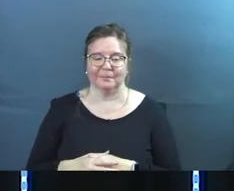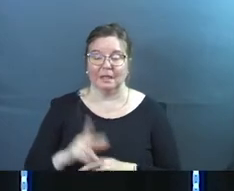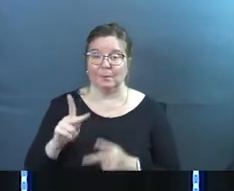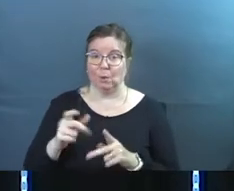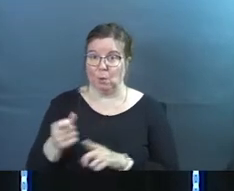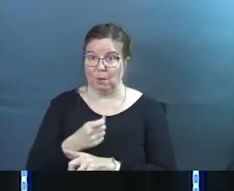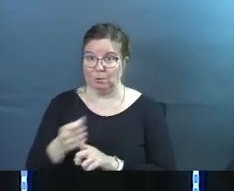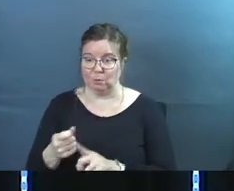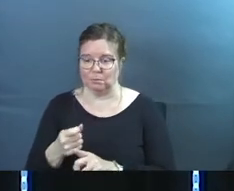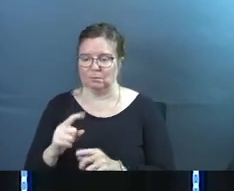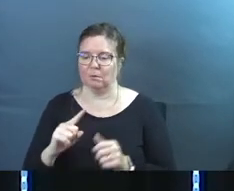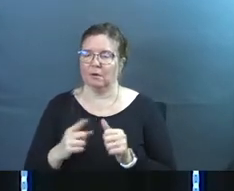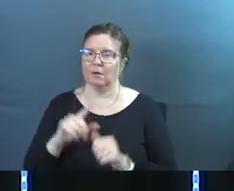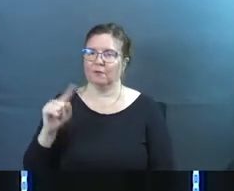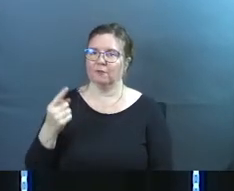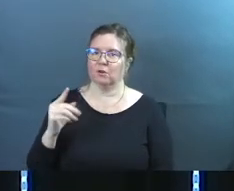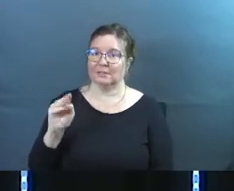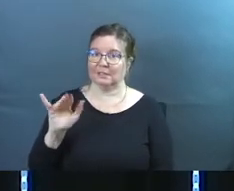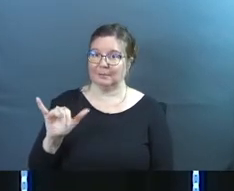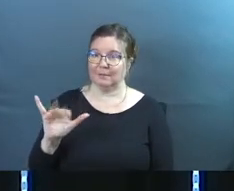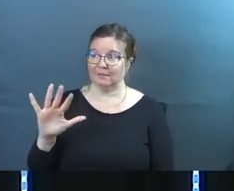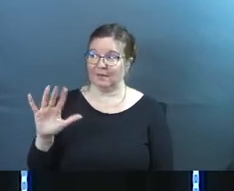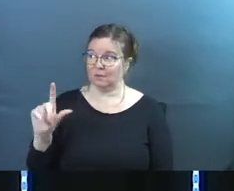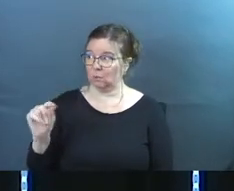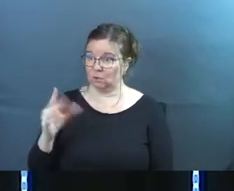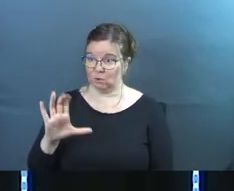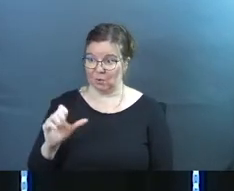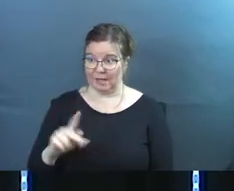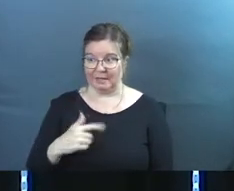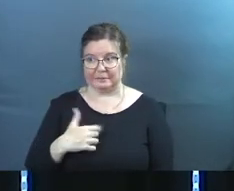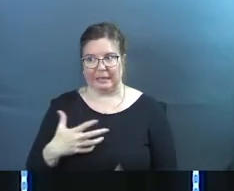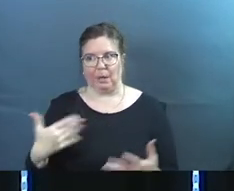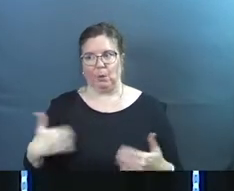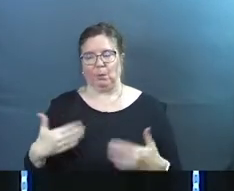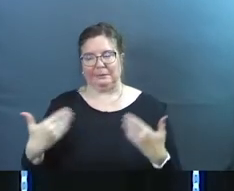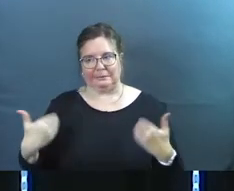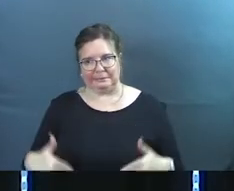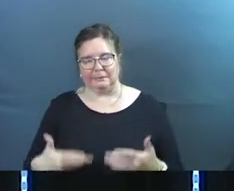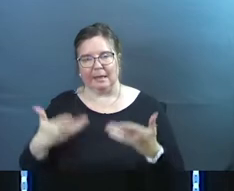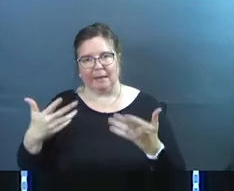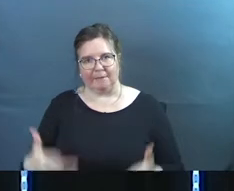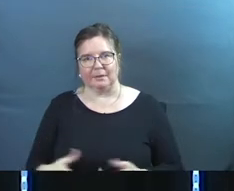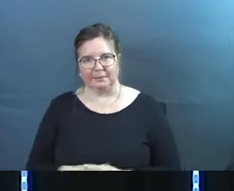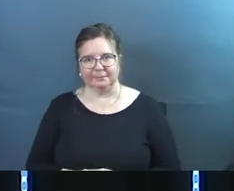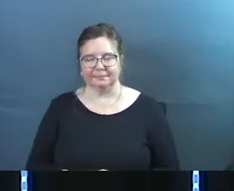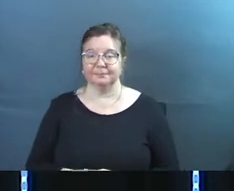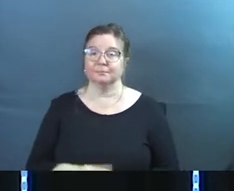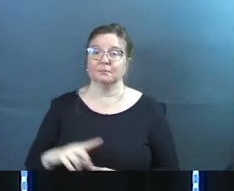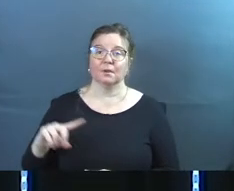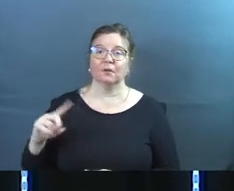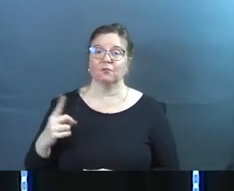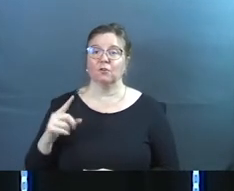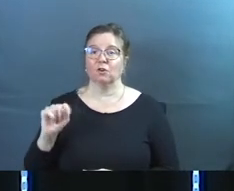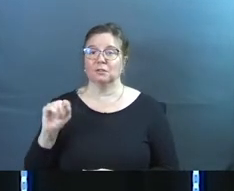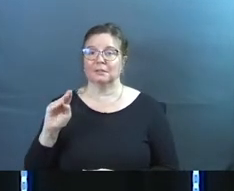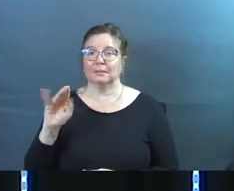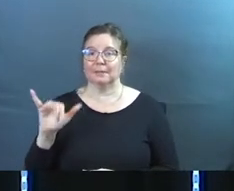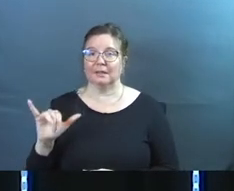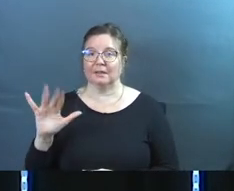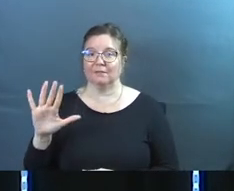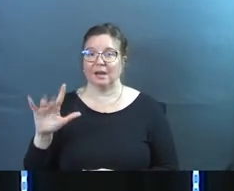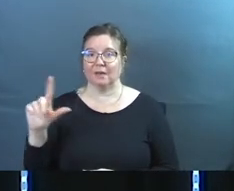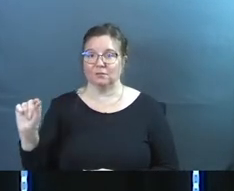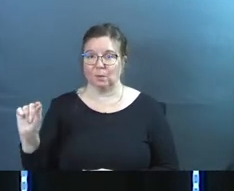1st Timothy 5 20 everybody doing okay it's a lot it's heavy all right 1st Timothy 5 20